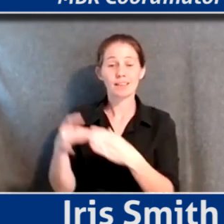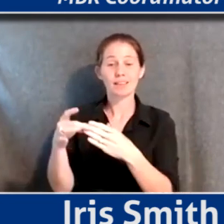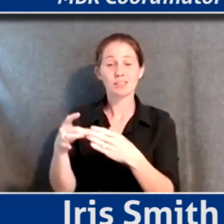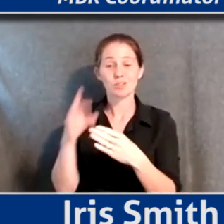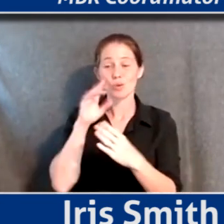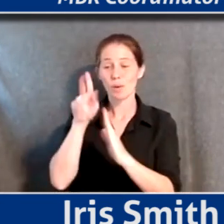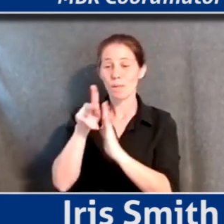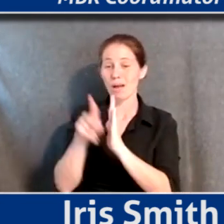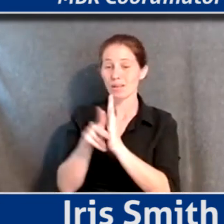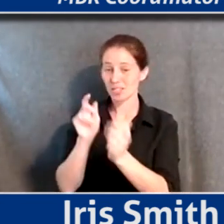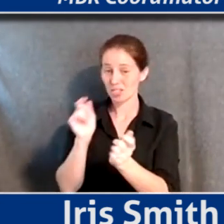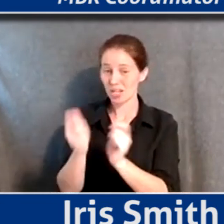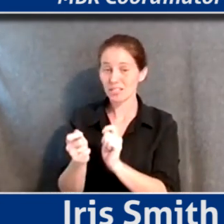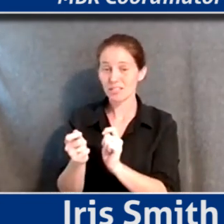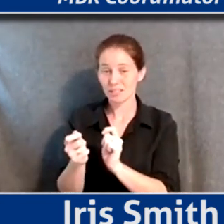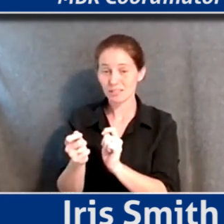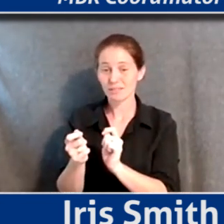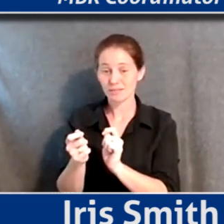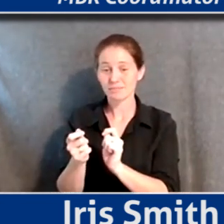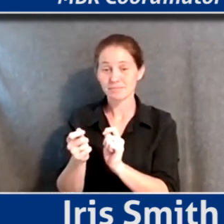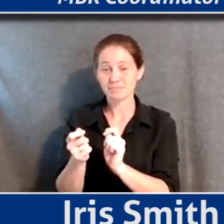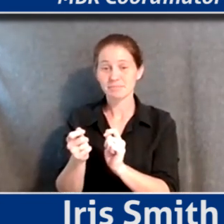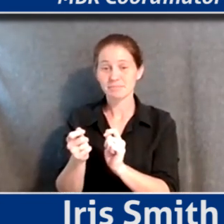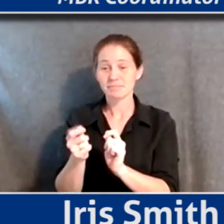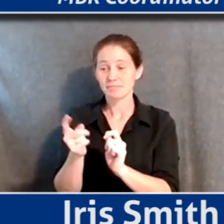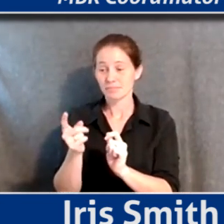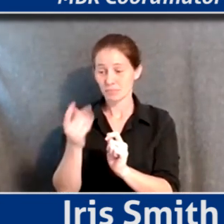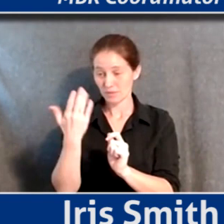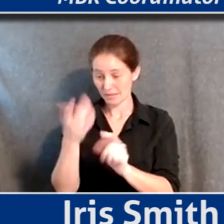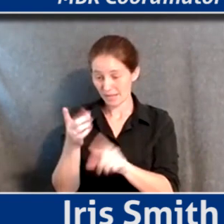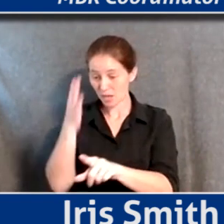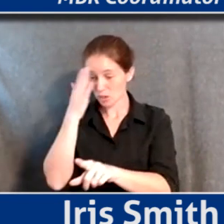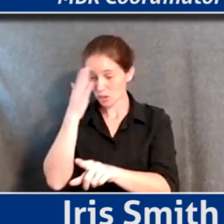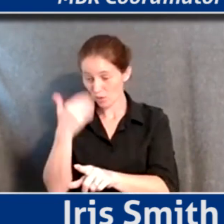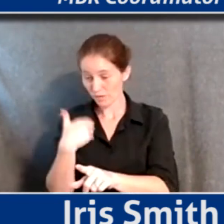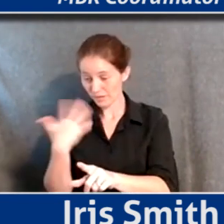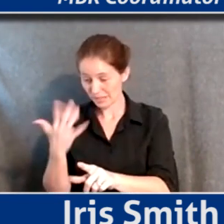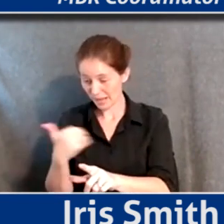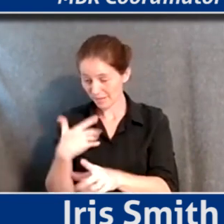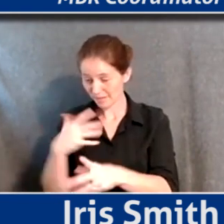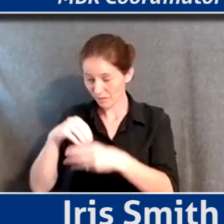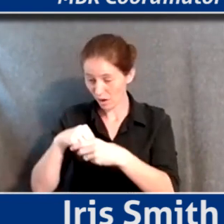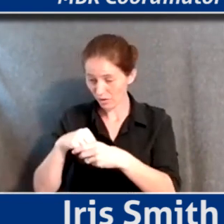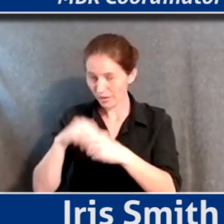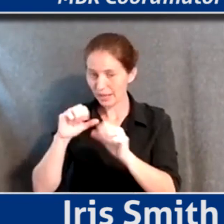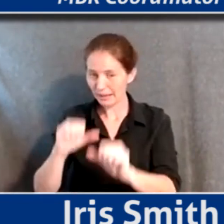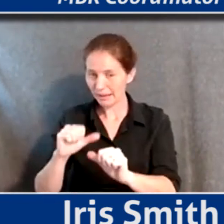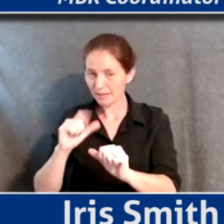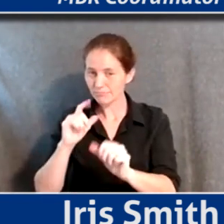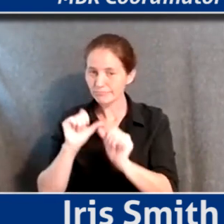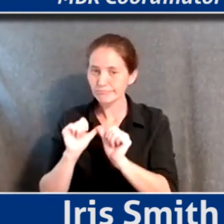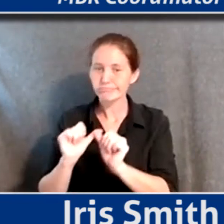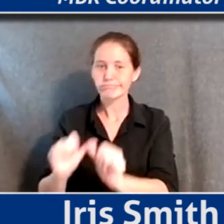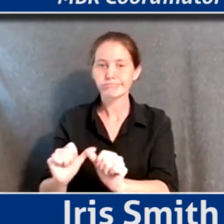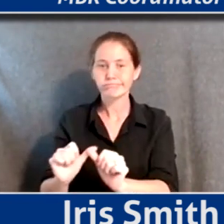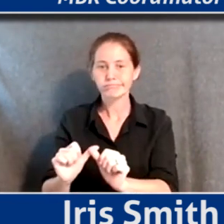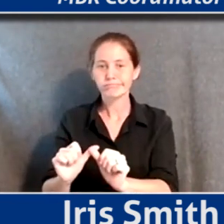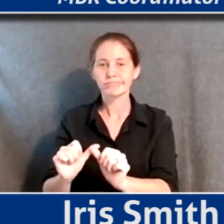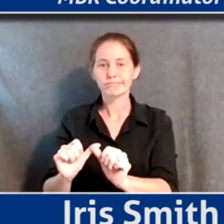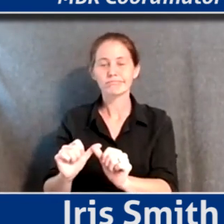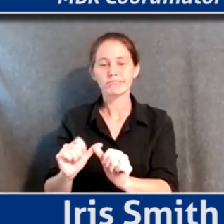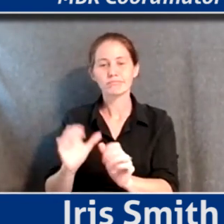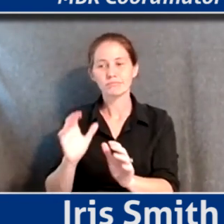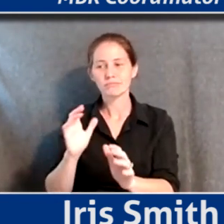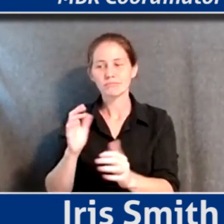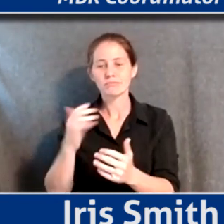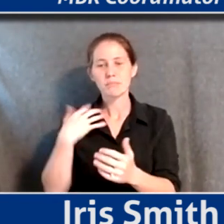policy changes that we do that they had a part in. And then they actually could live out what they were involved with